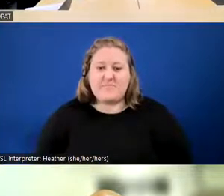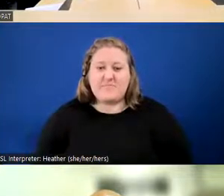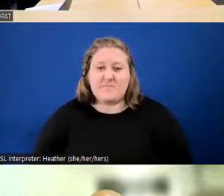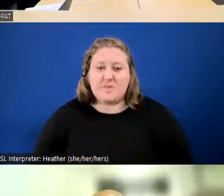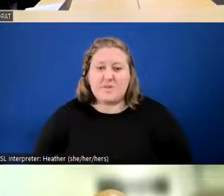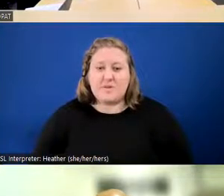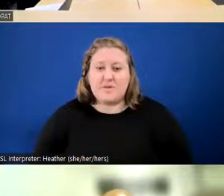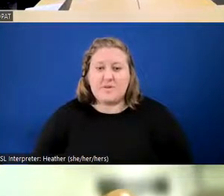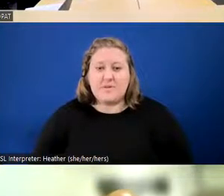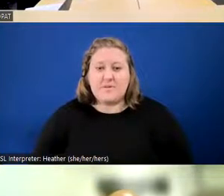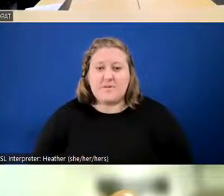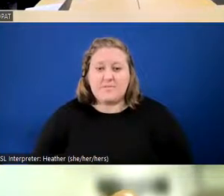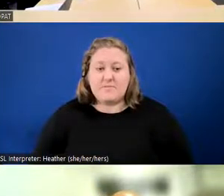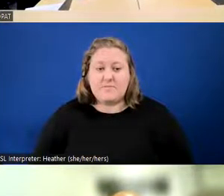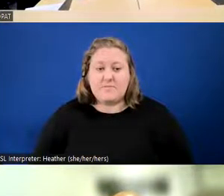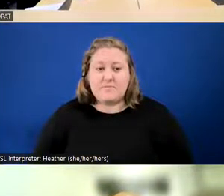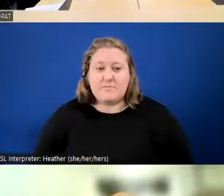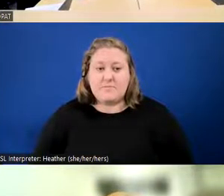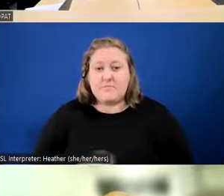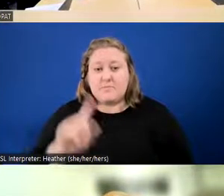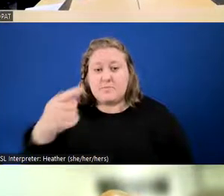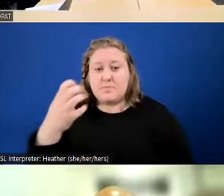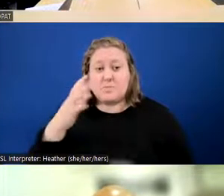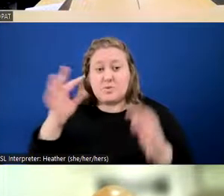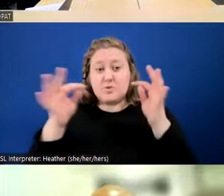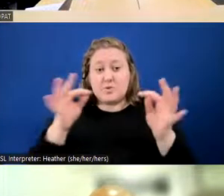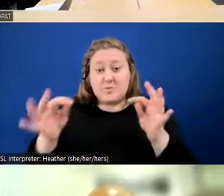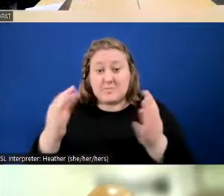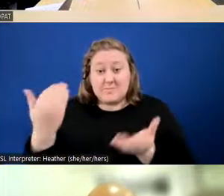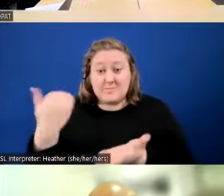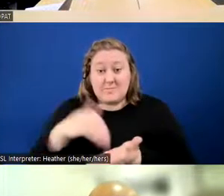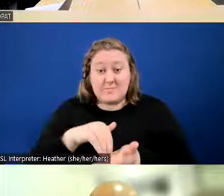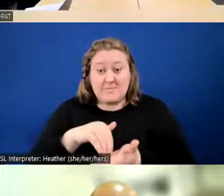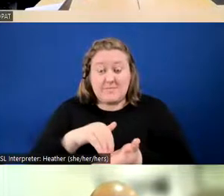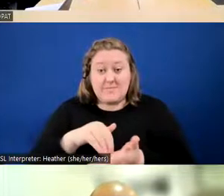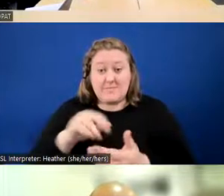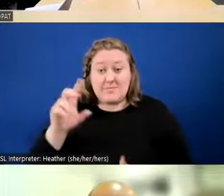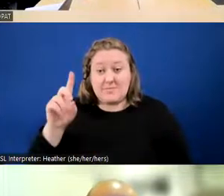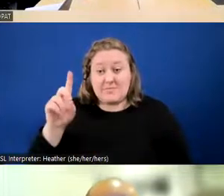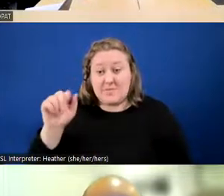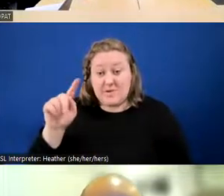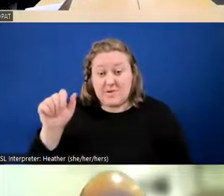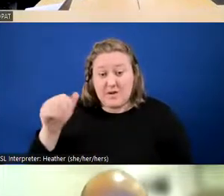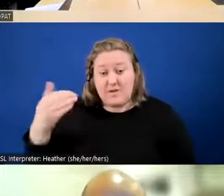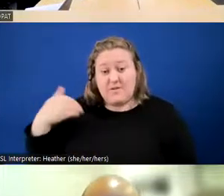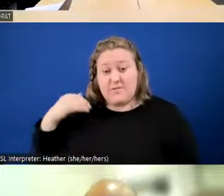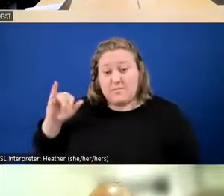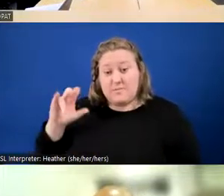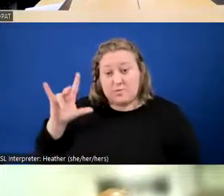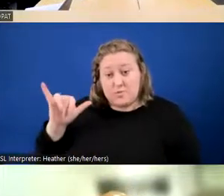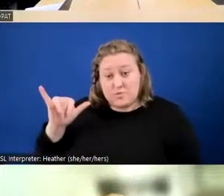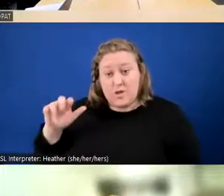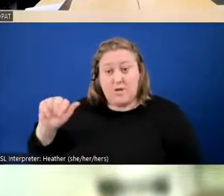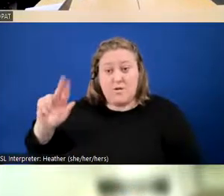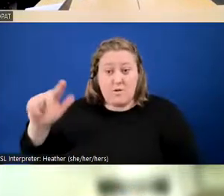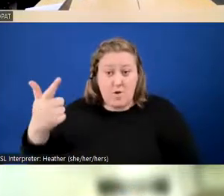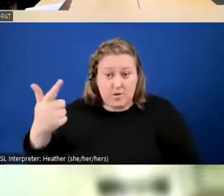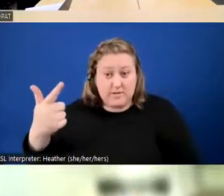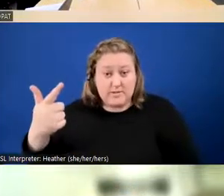So I just wanted to explain again the data that we have in here, specifically from July and August of 2022,